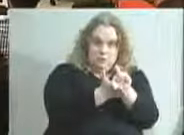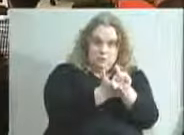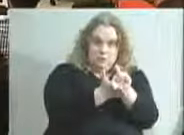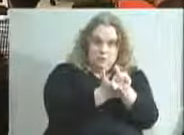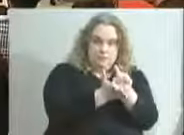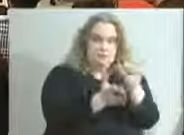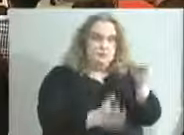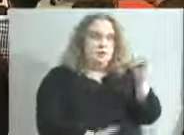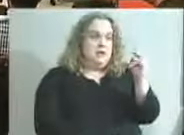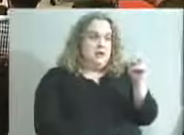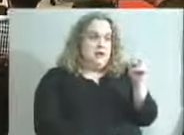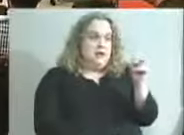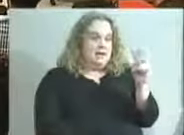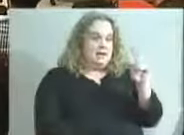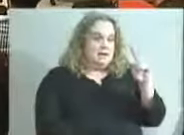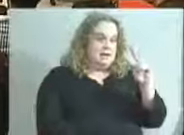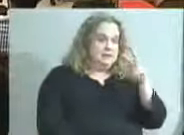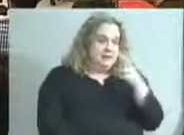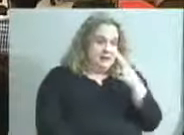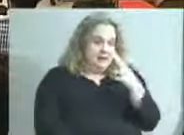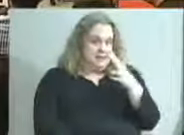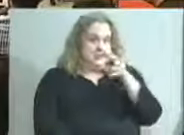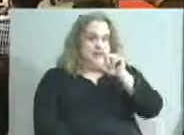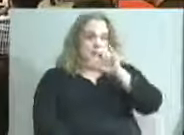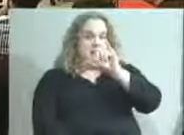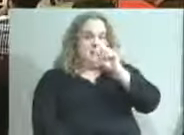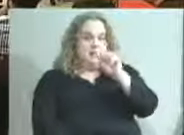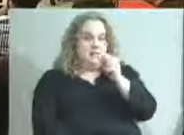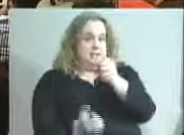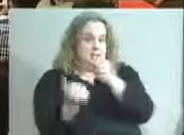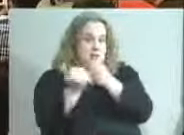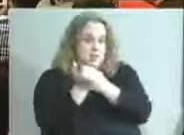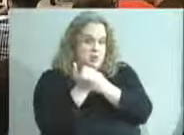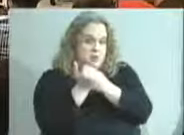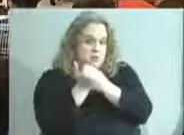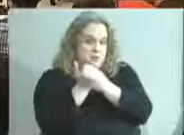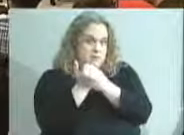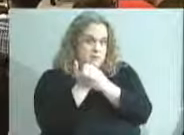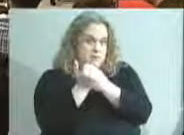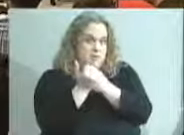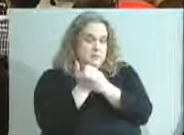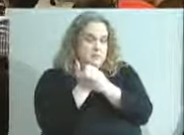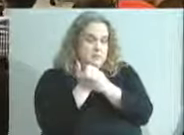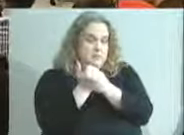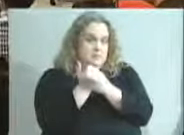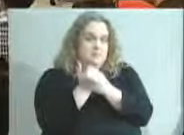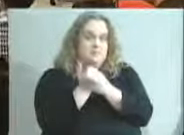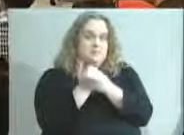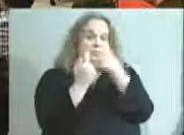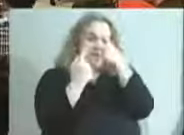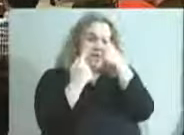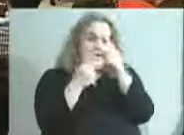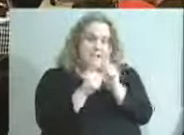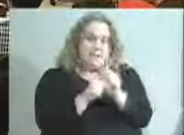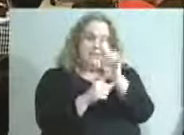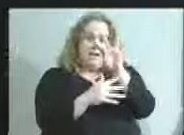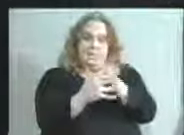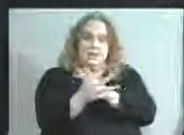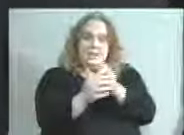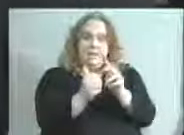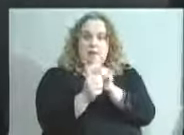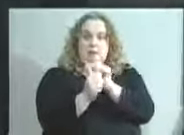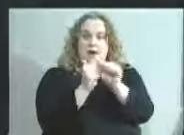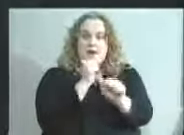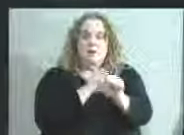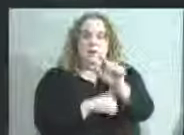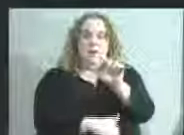Diane moves. Is there a second? Okay. Lisa, all in favor? Aye. Great. Now the consent calendar has now been passed.